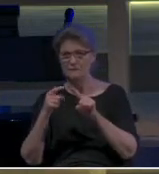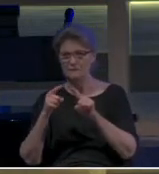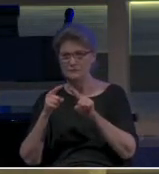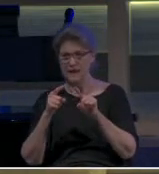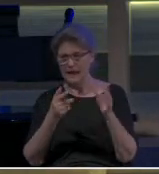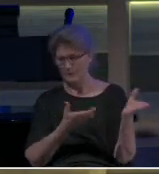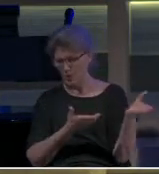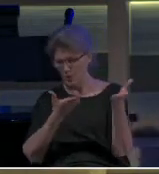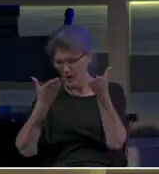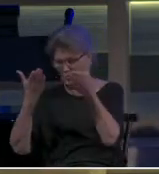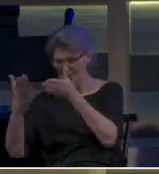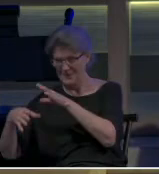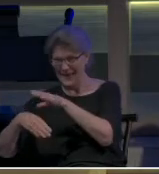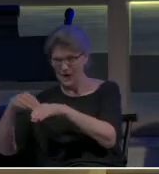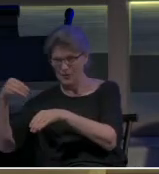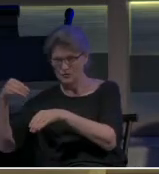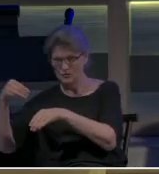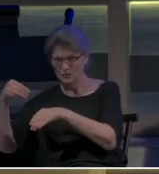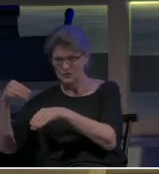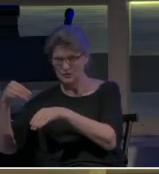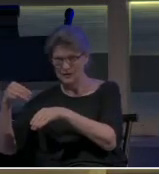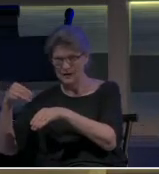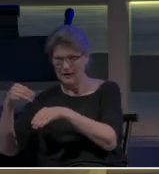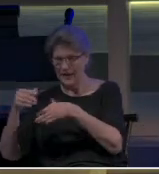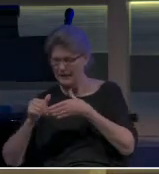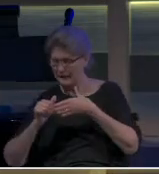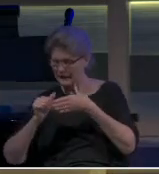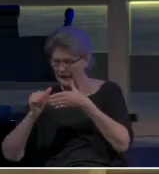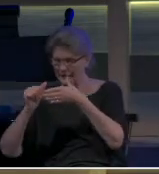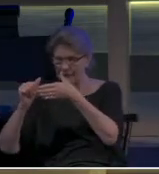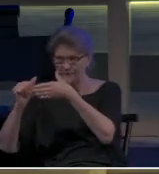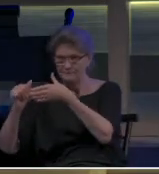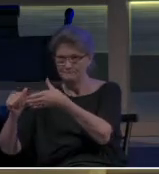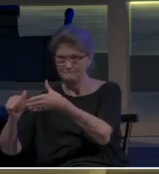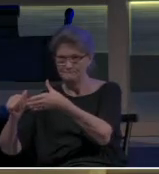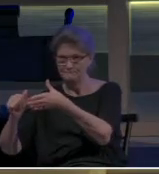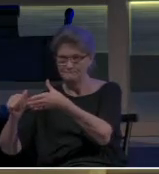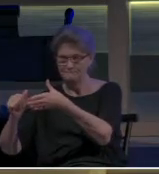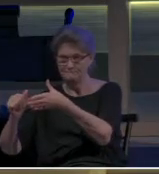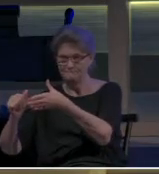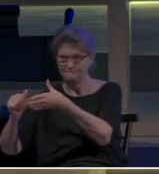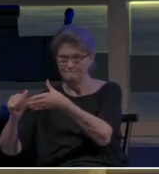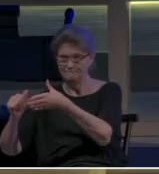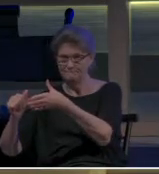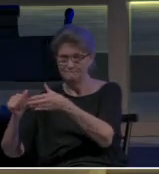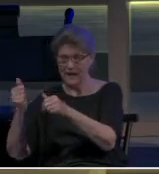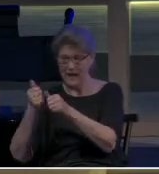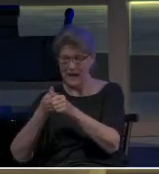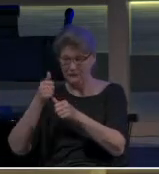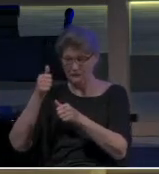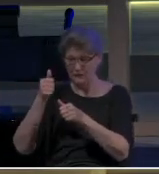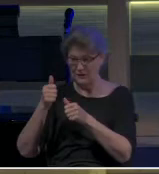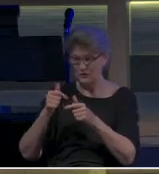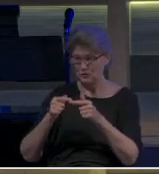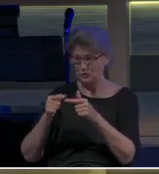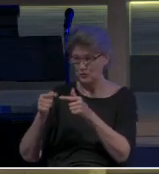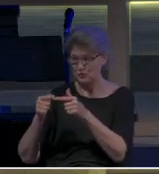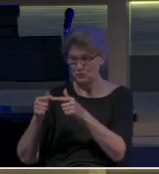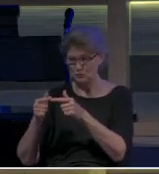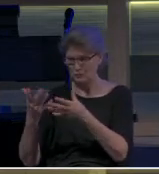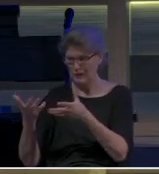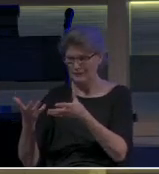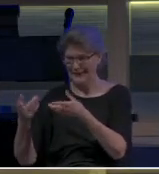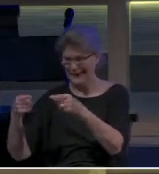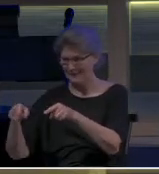redeemed them out and he let them run wild. Every man doing that which was right in his